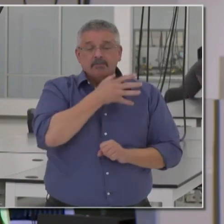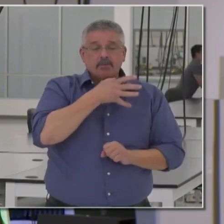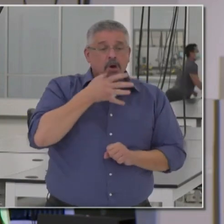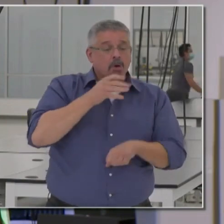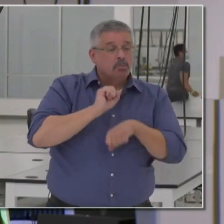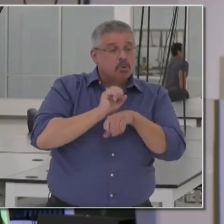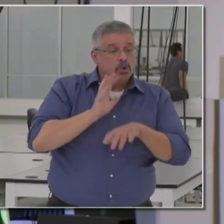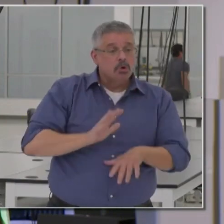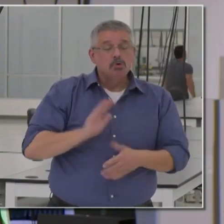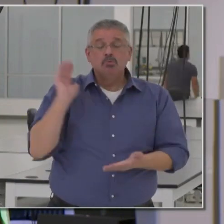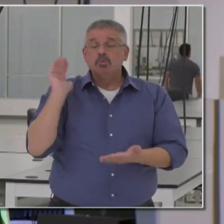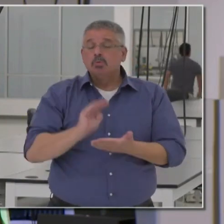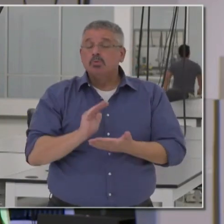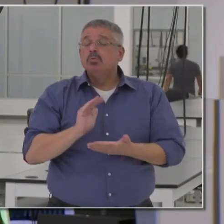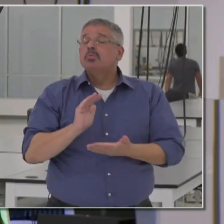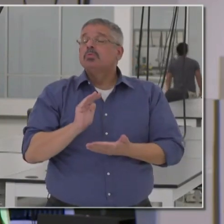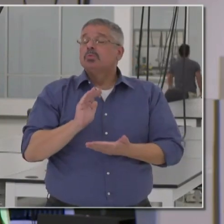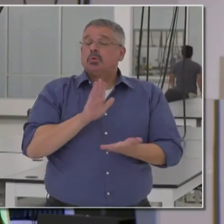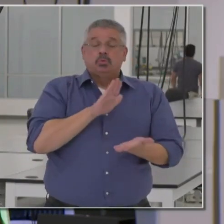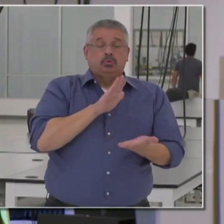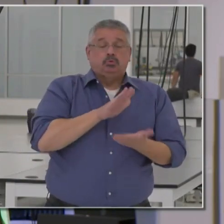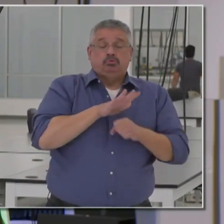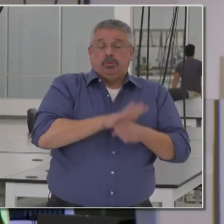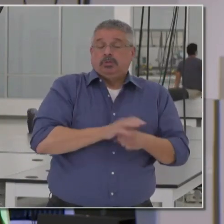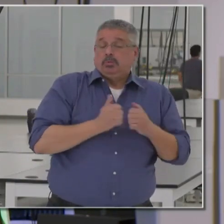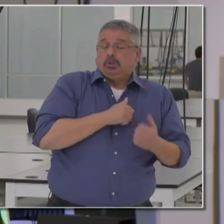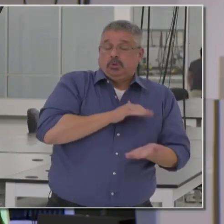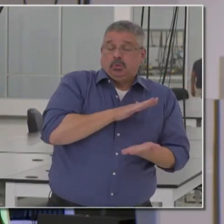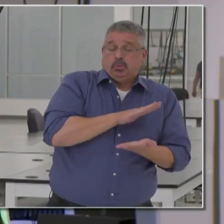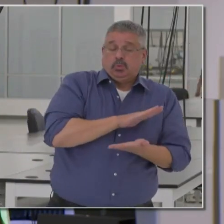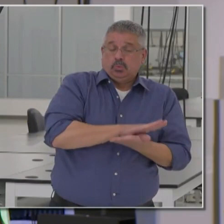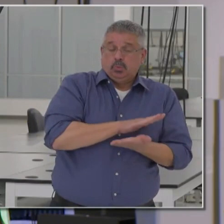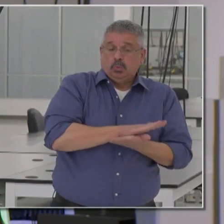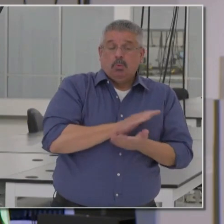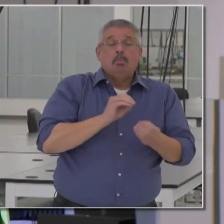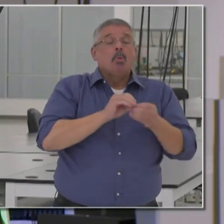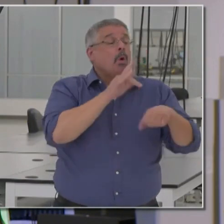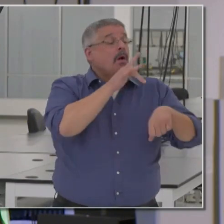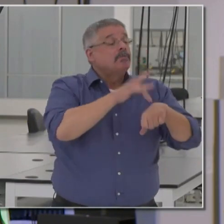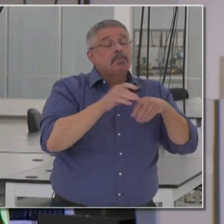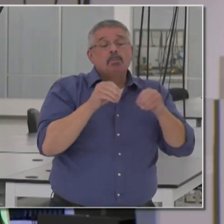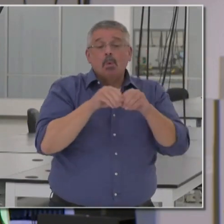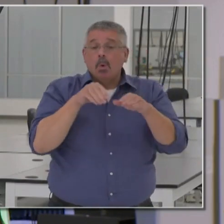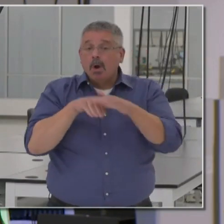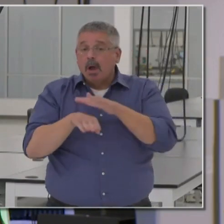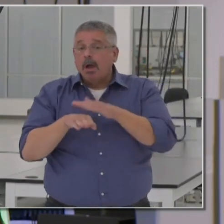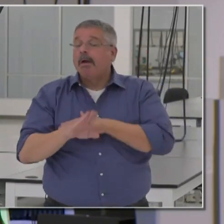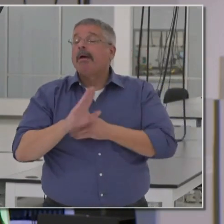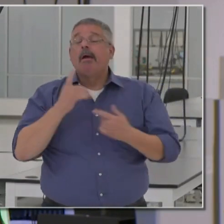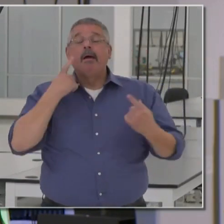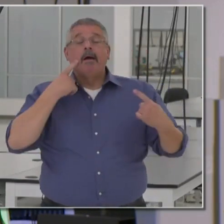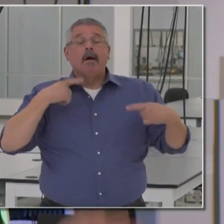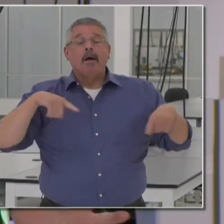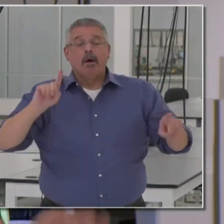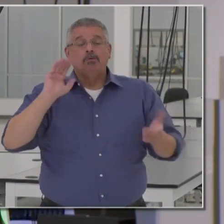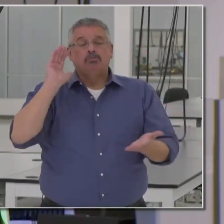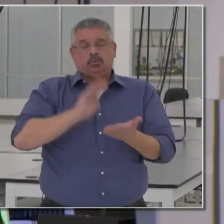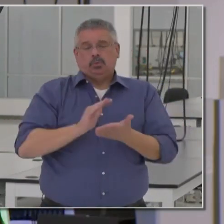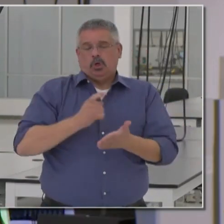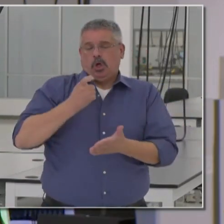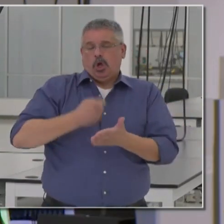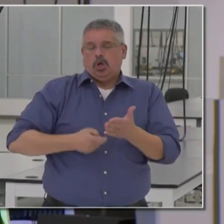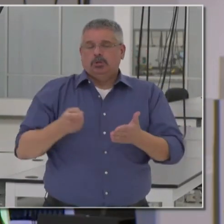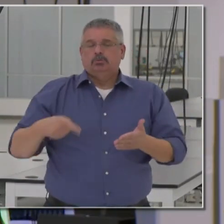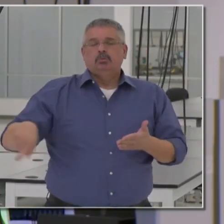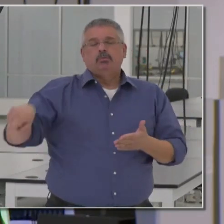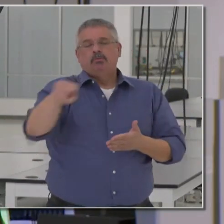workers, reduce stress in our schools, which will allow more availability, more access, and ultimately reduce costs